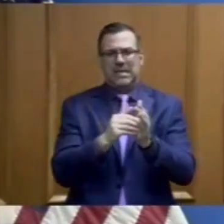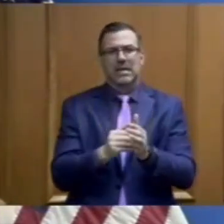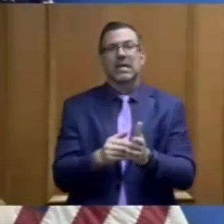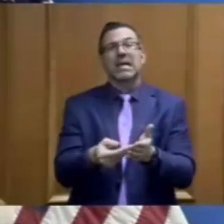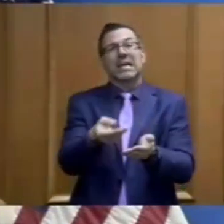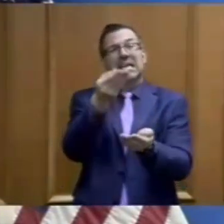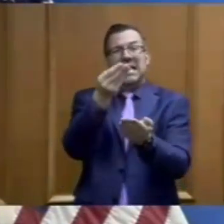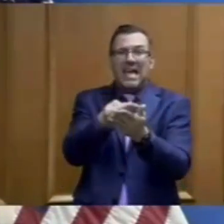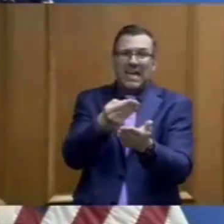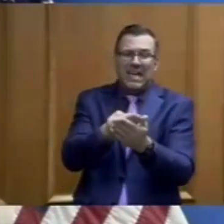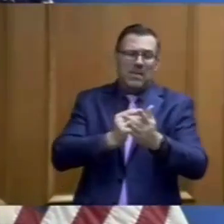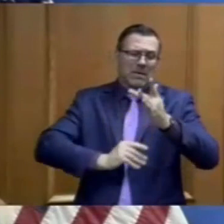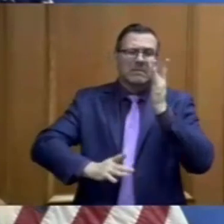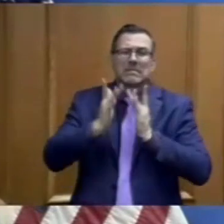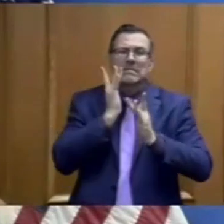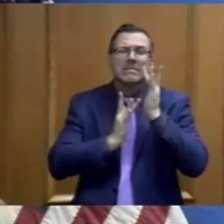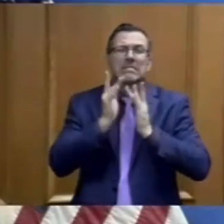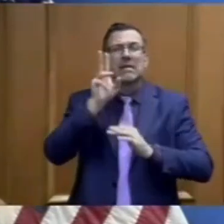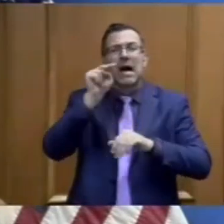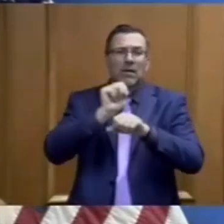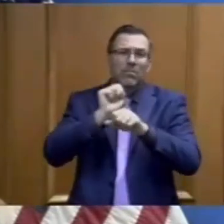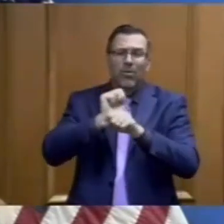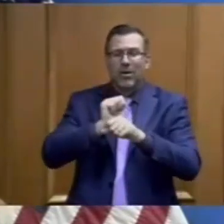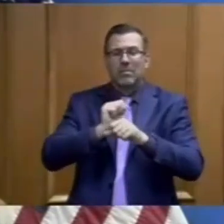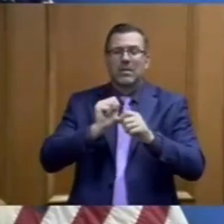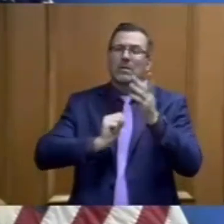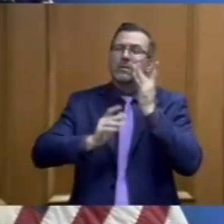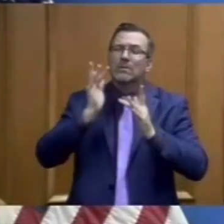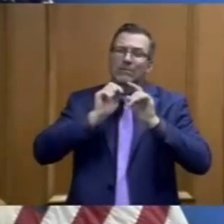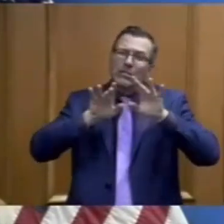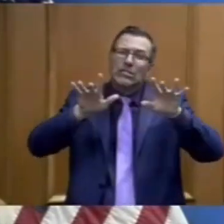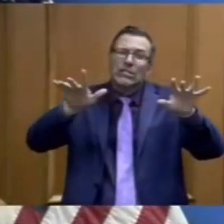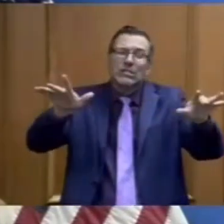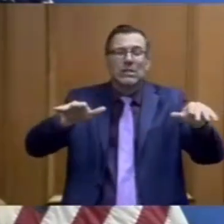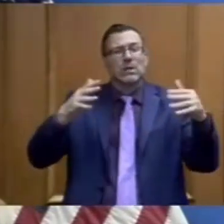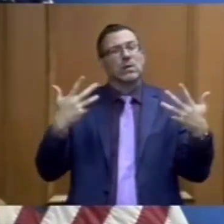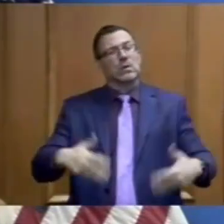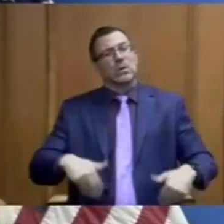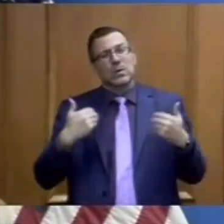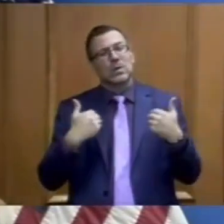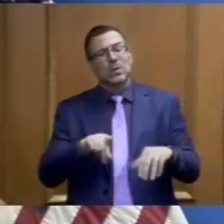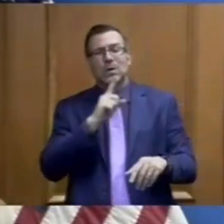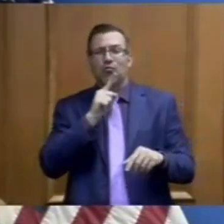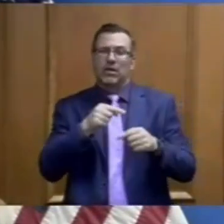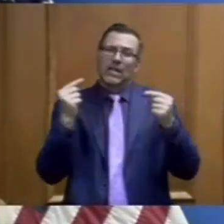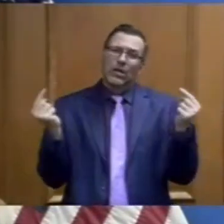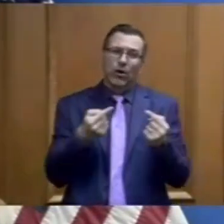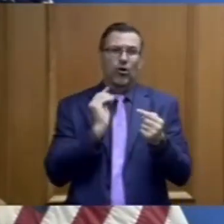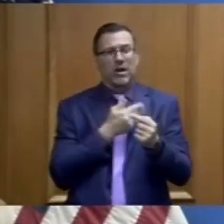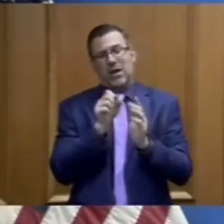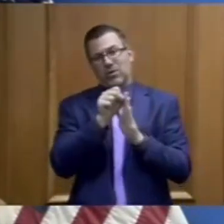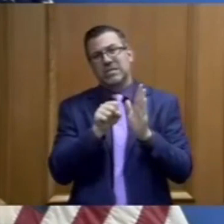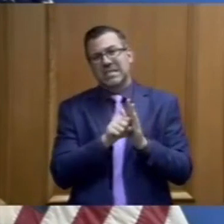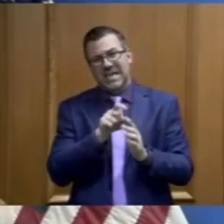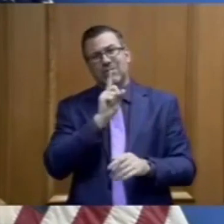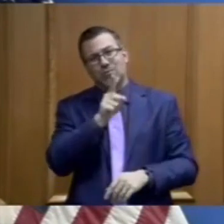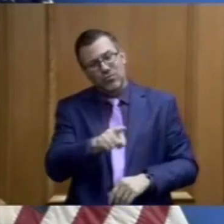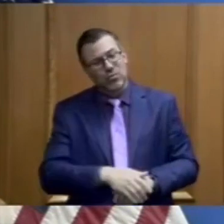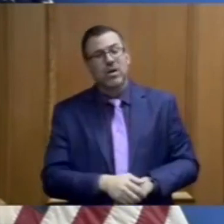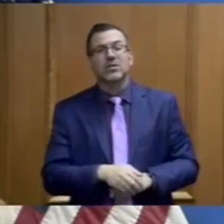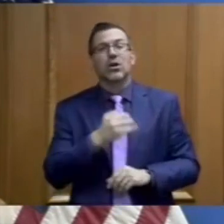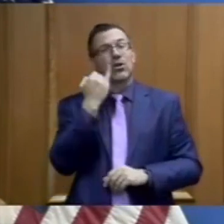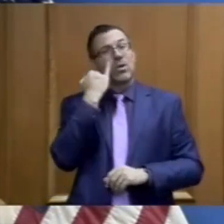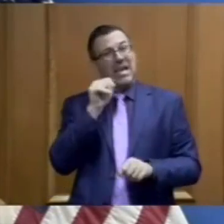difficulty that's been created by this has been devastating to our state and the sooner that we can begin to